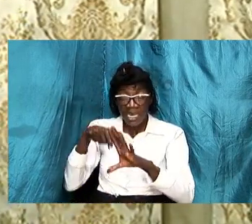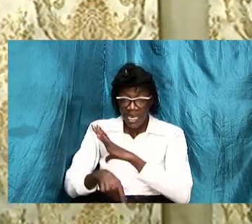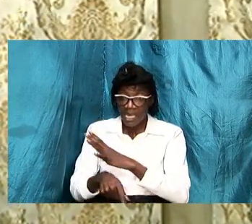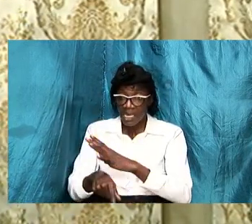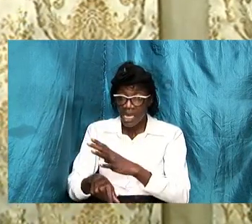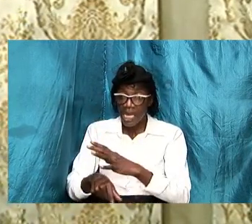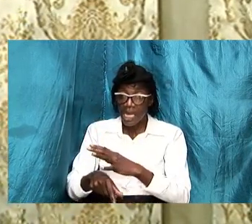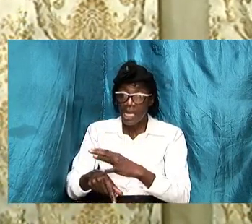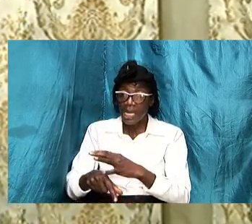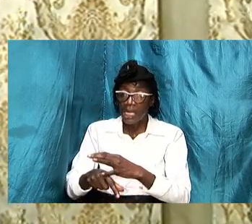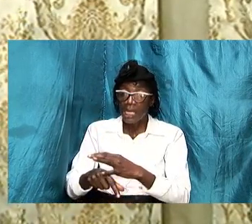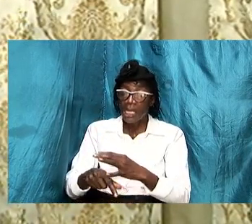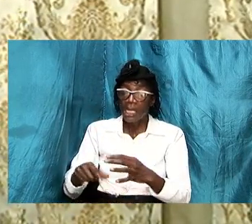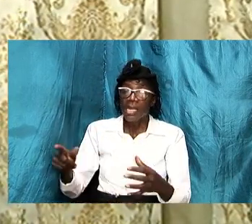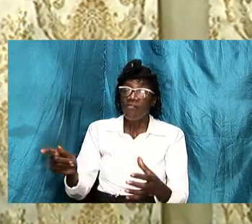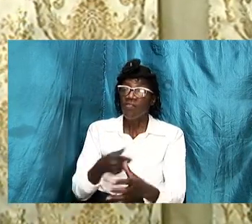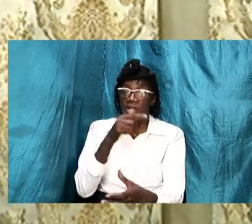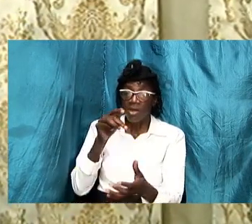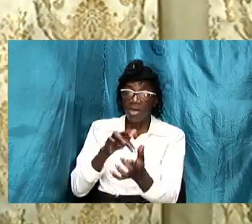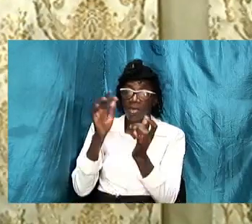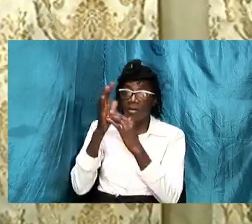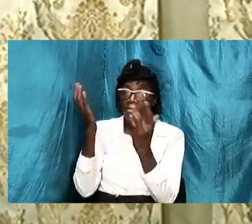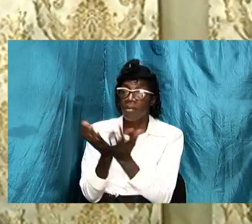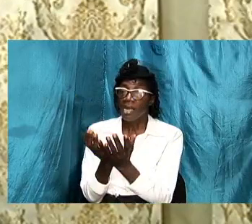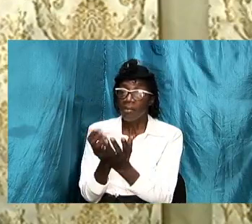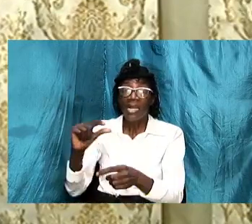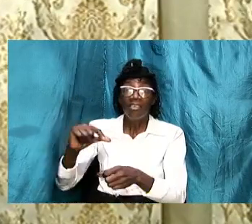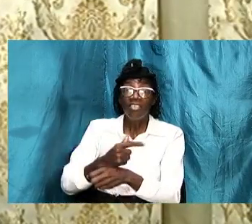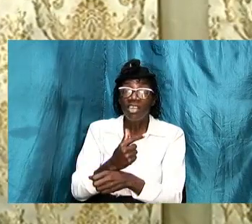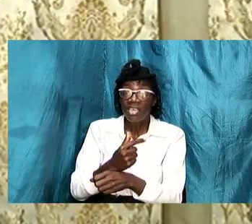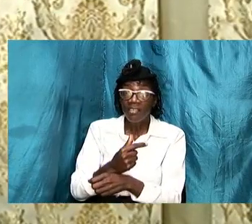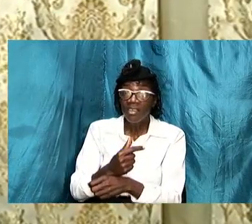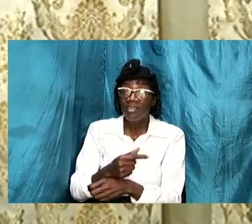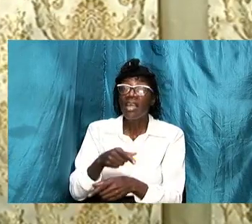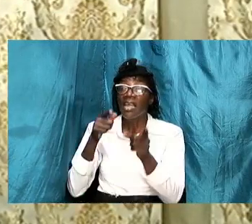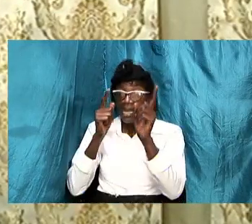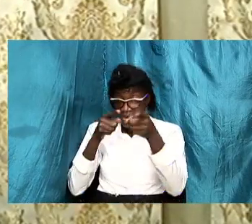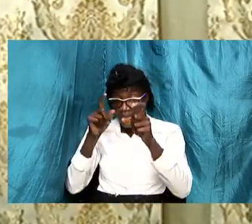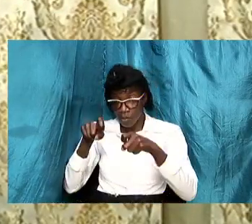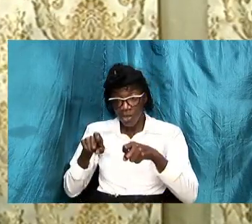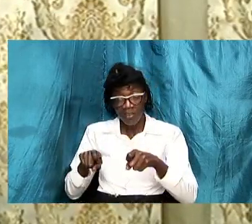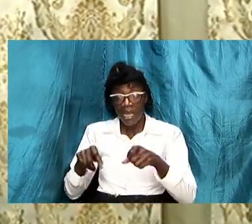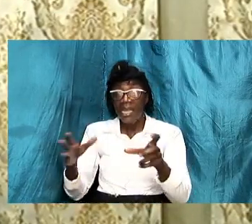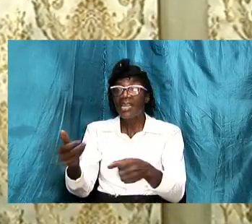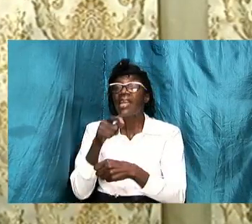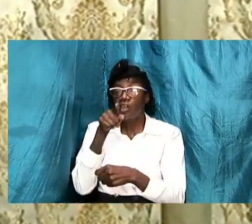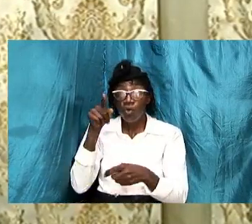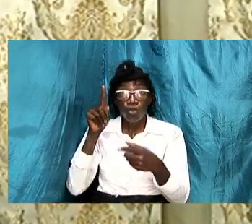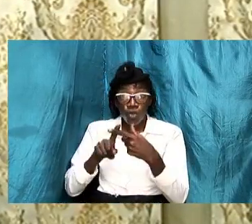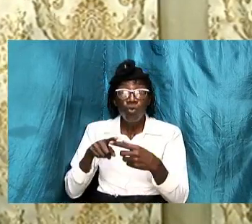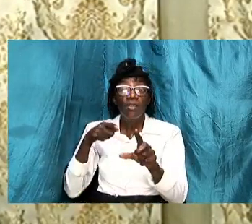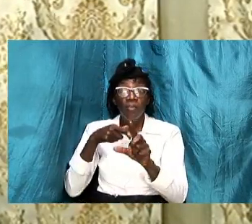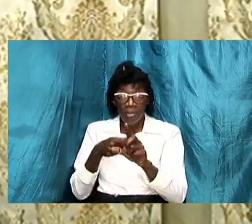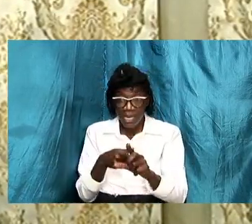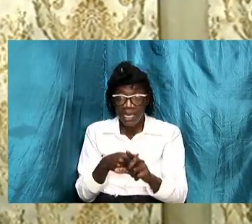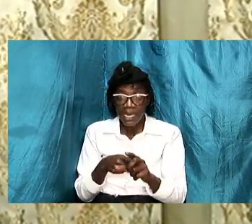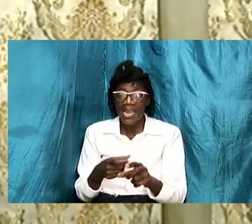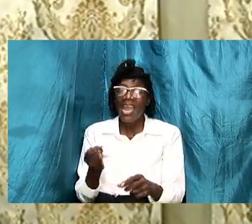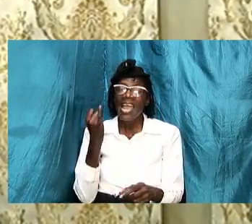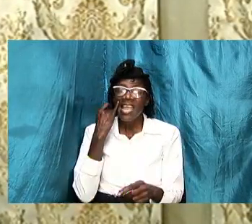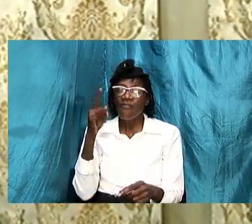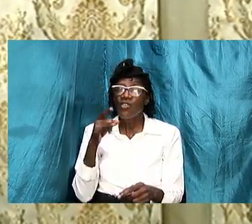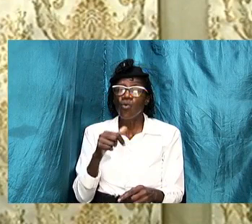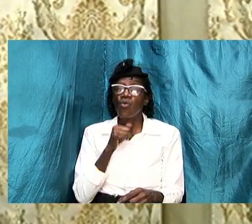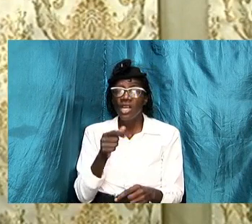we must also and i must take you to the beginning if you are uncertain anybody